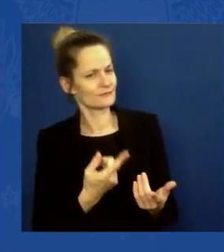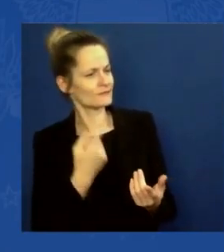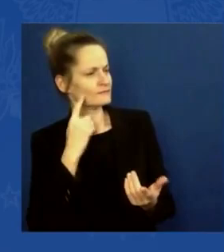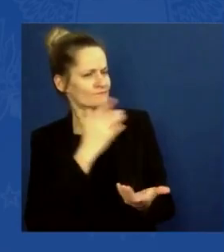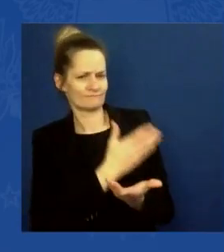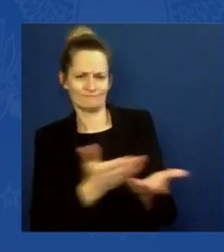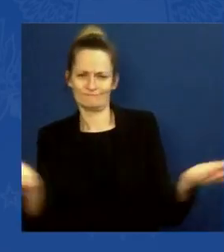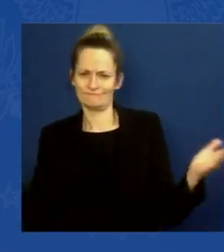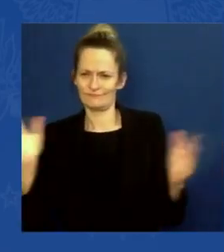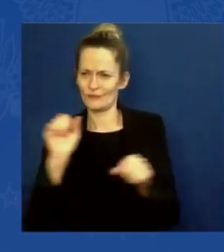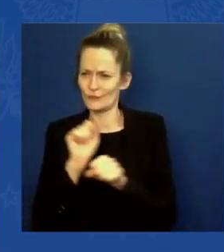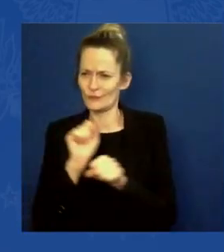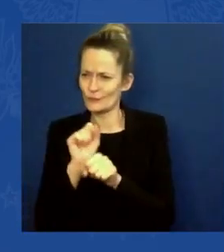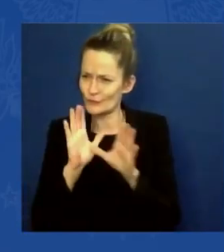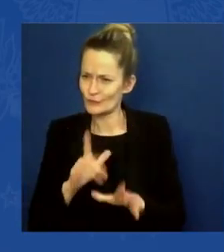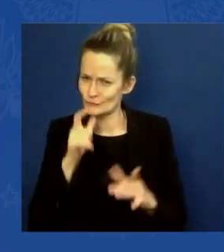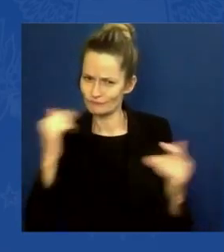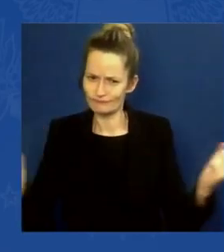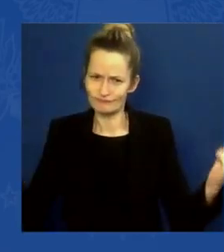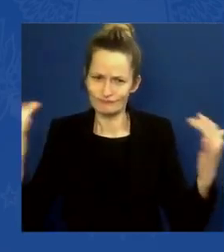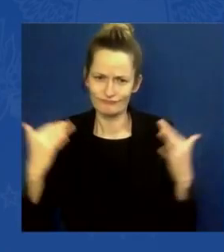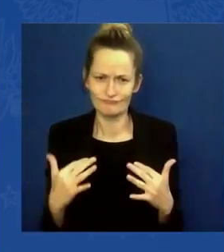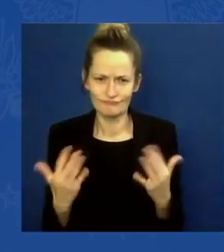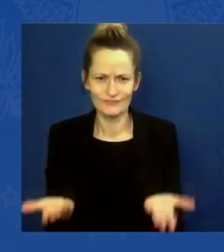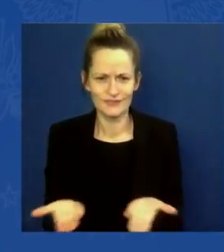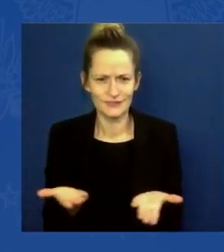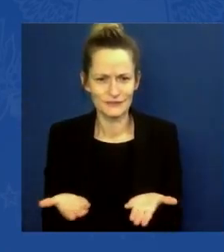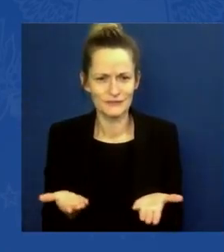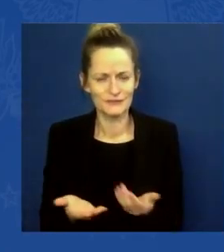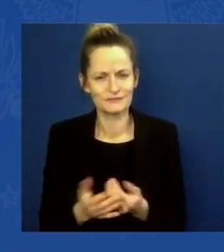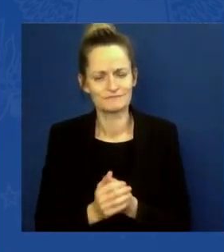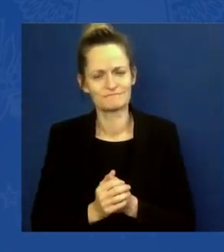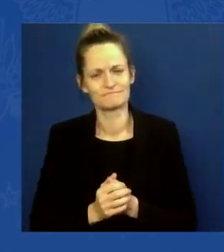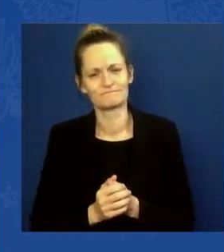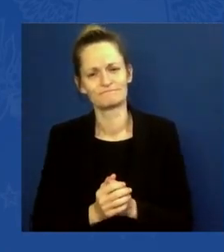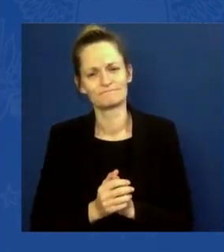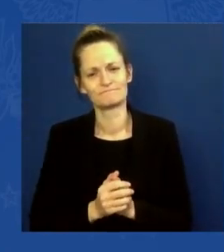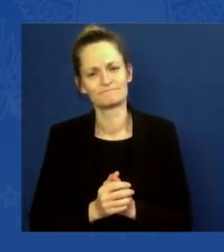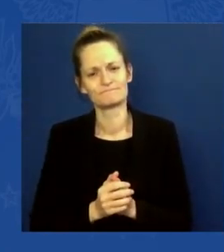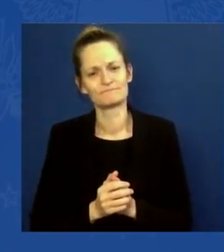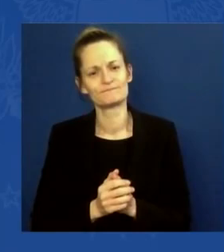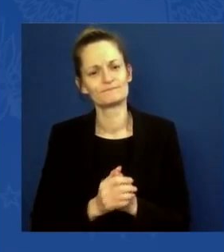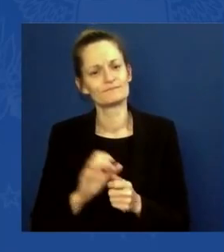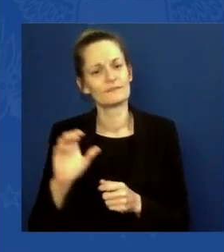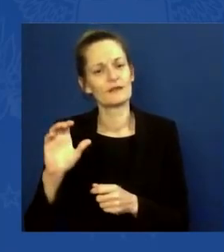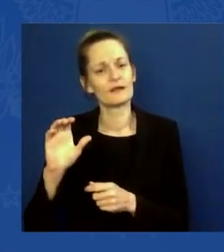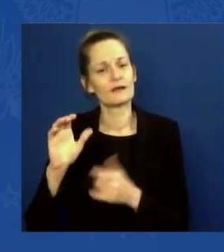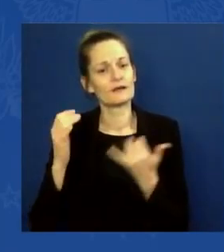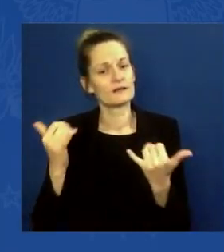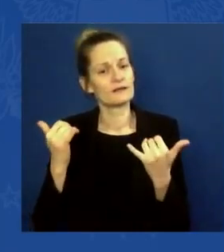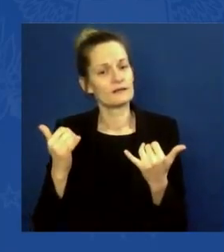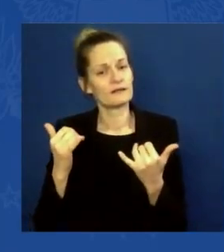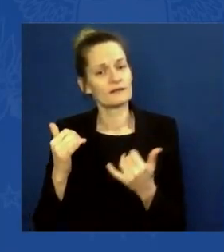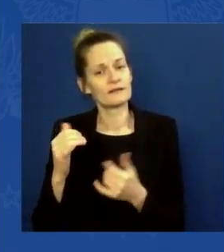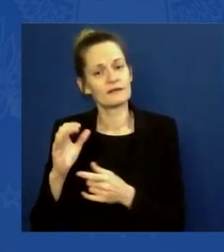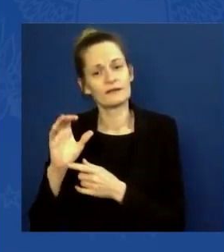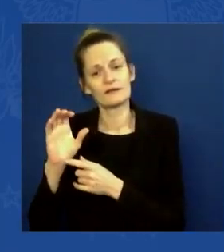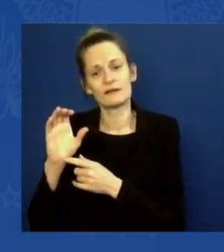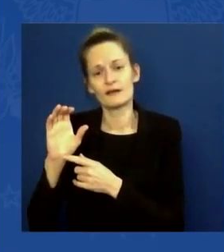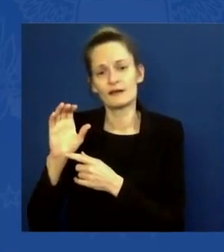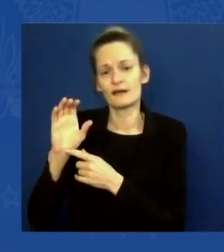outfits that, as they say in Claymont, Delaware, that brung me to the dance. And they're the best in the world,